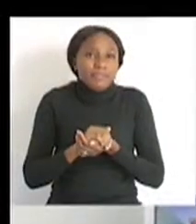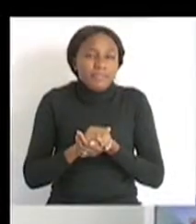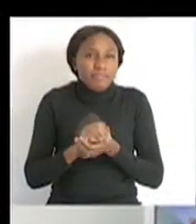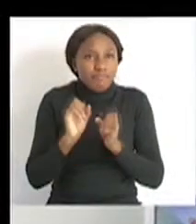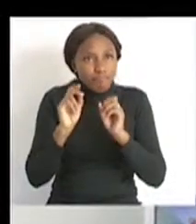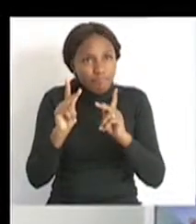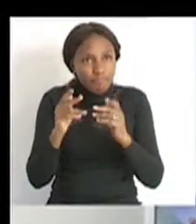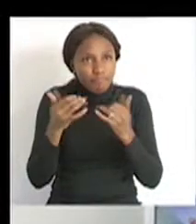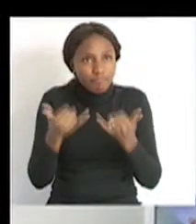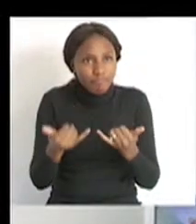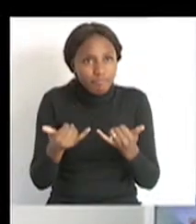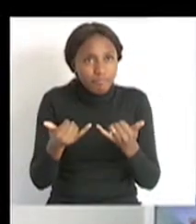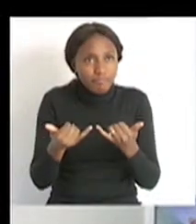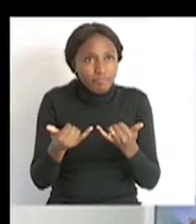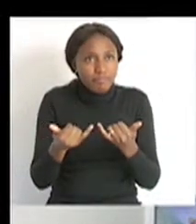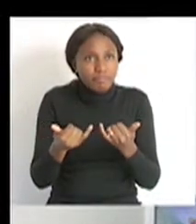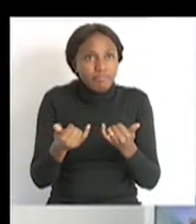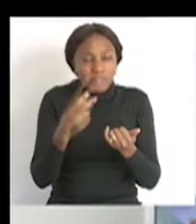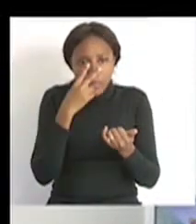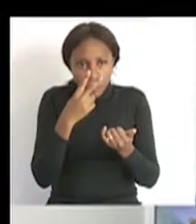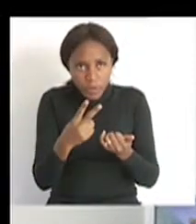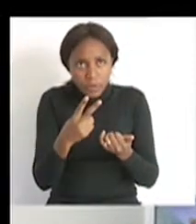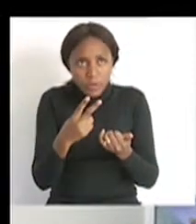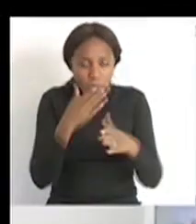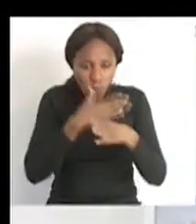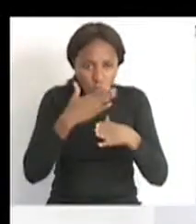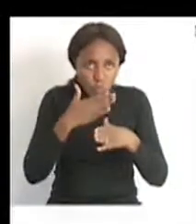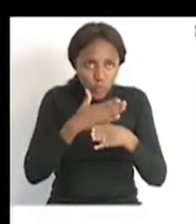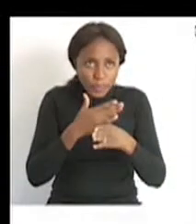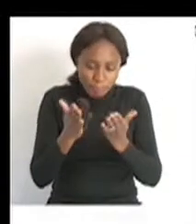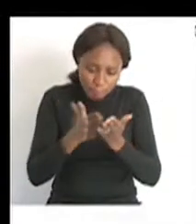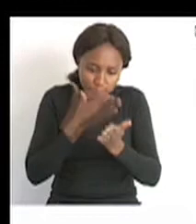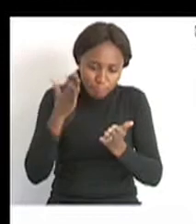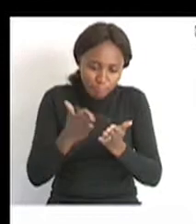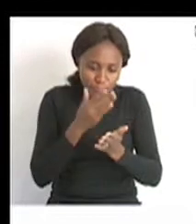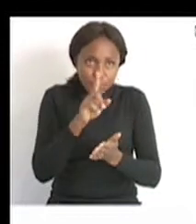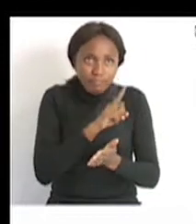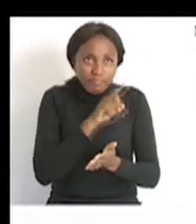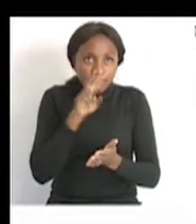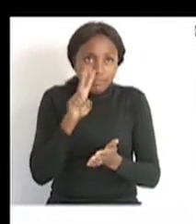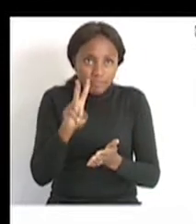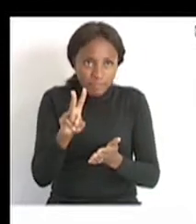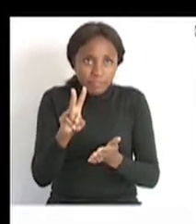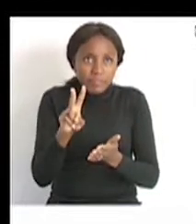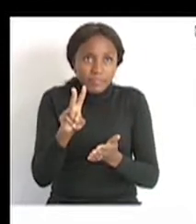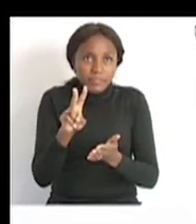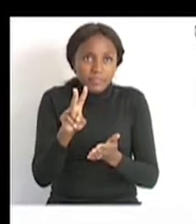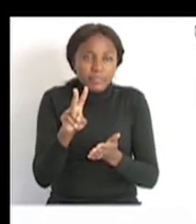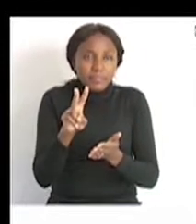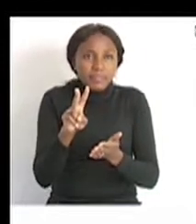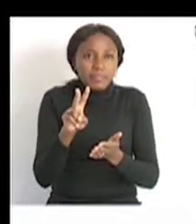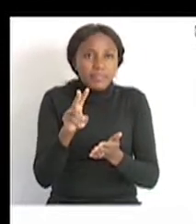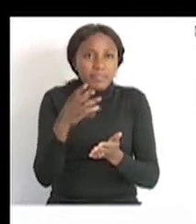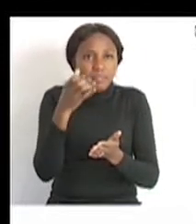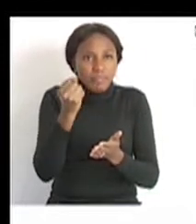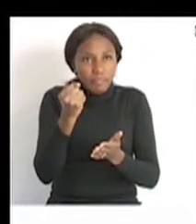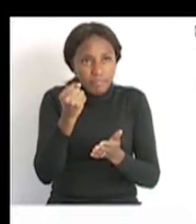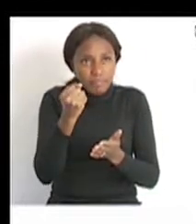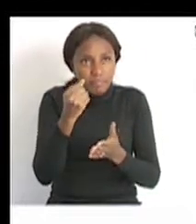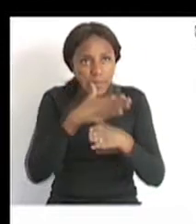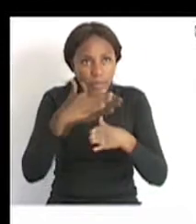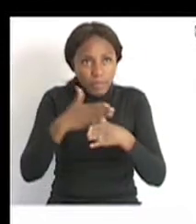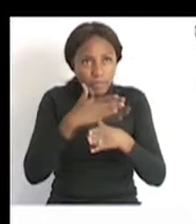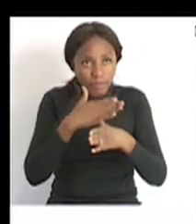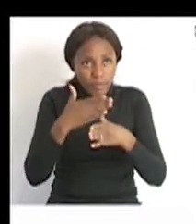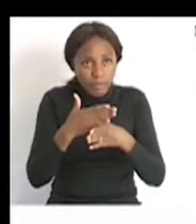fours. So let us quickly take a look at our activity. So on page 12 in your workbook, you have your activity. There